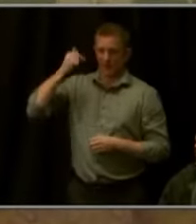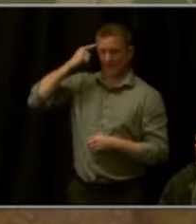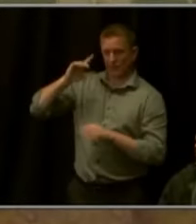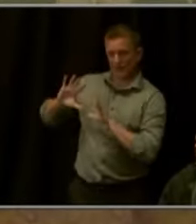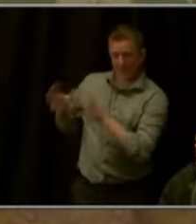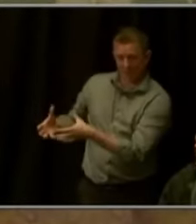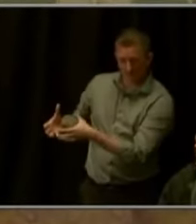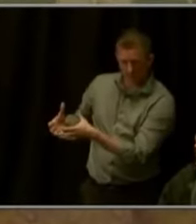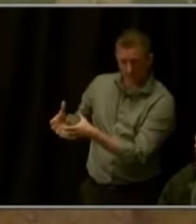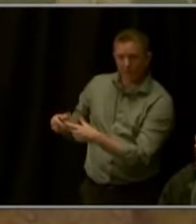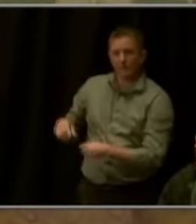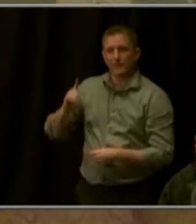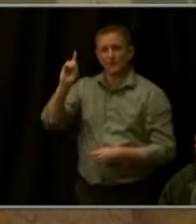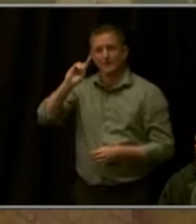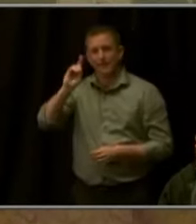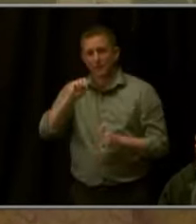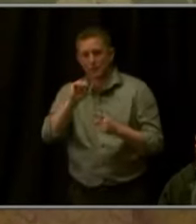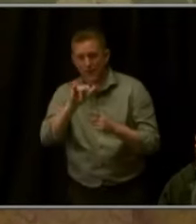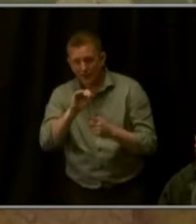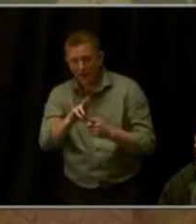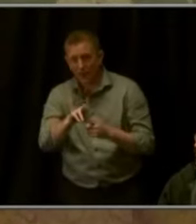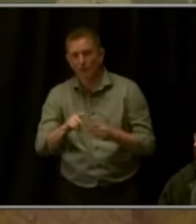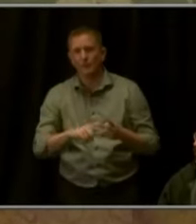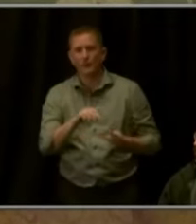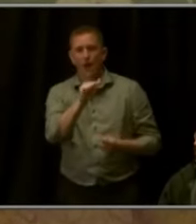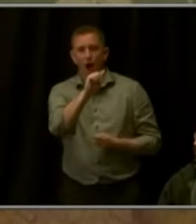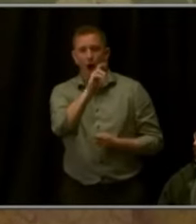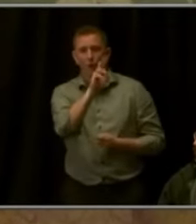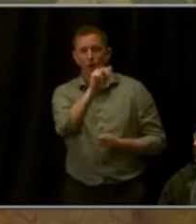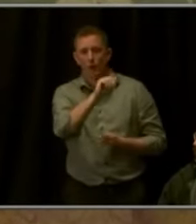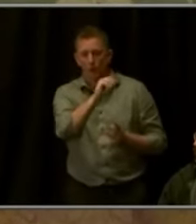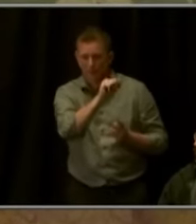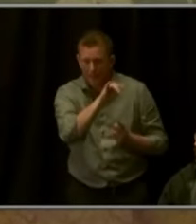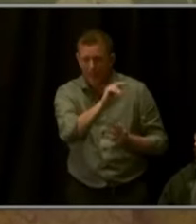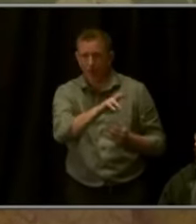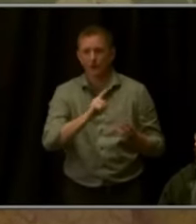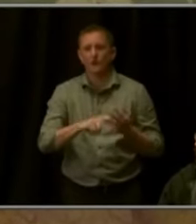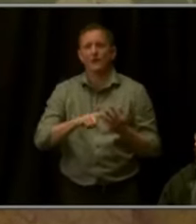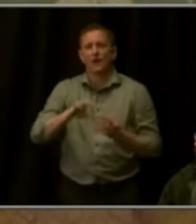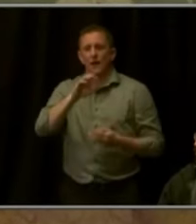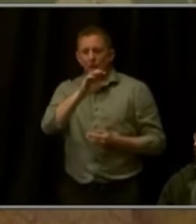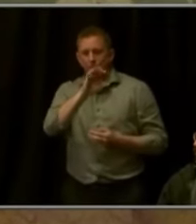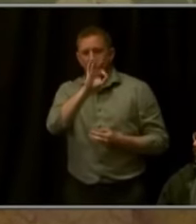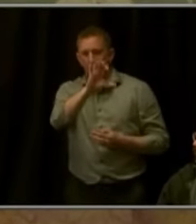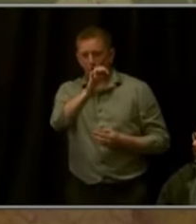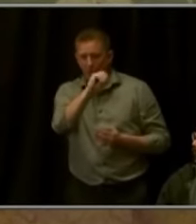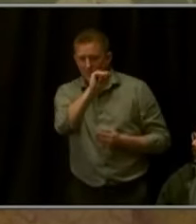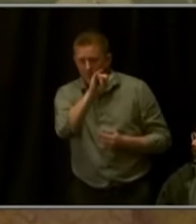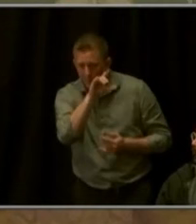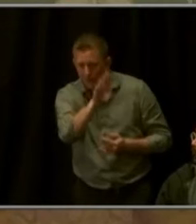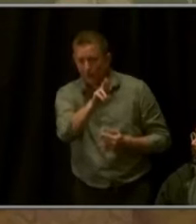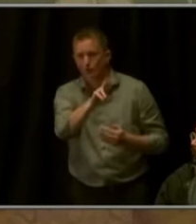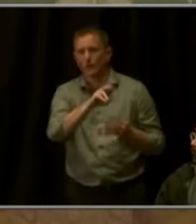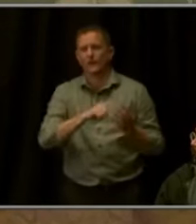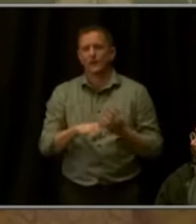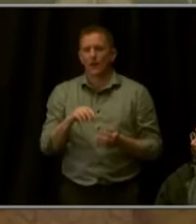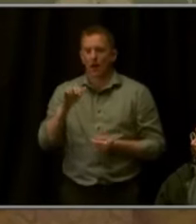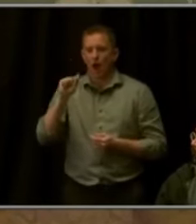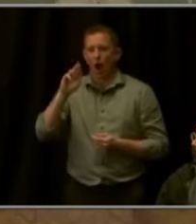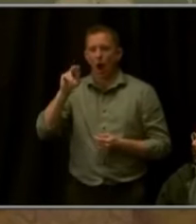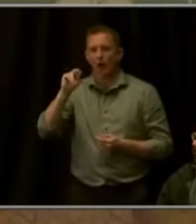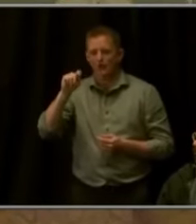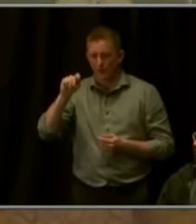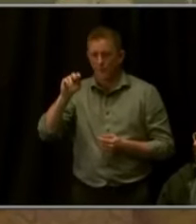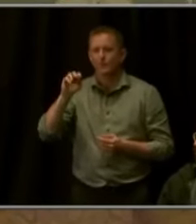Coffman, Colorado Springs Mayor Yemi Mobilati, Fort Collins Mayor Jenny Arndt, U.S. Attorney